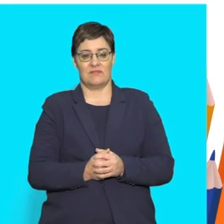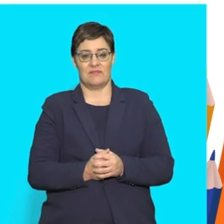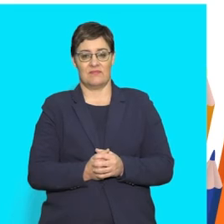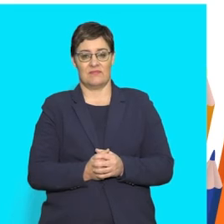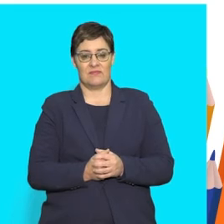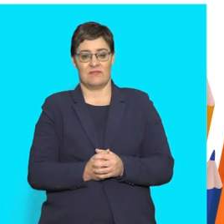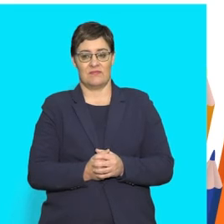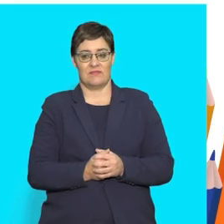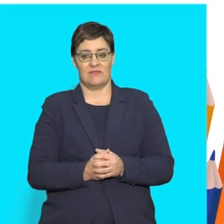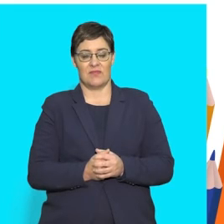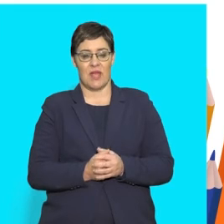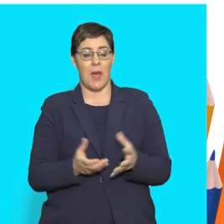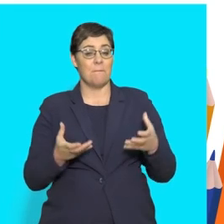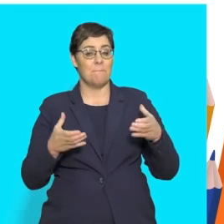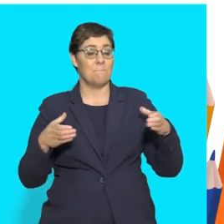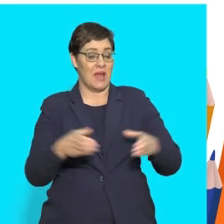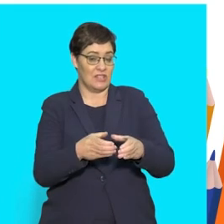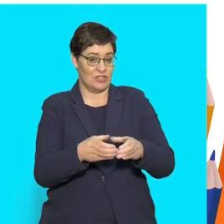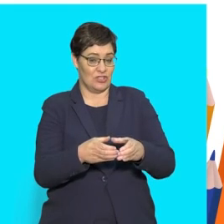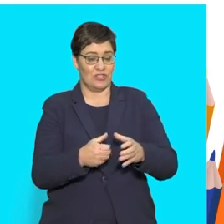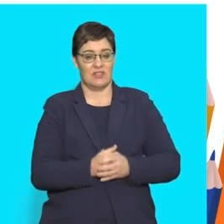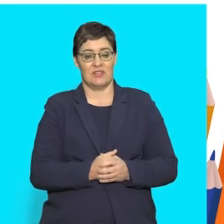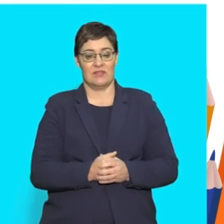33. 33. 33. 33. 33.